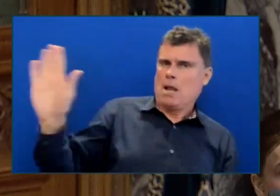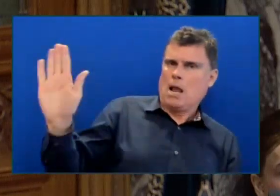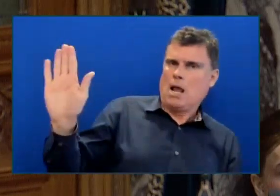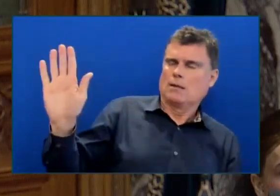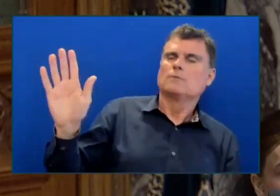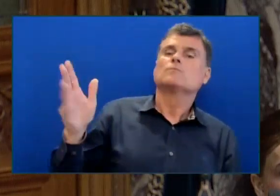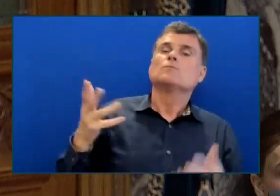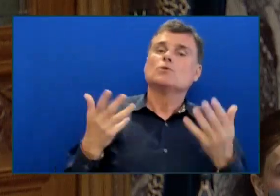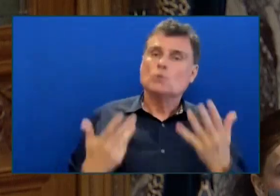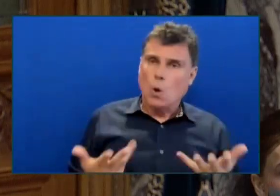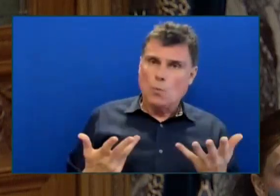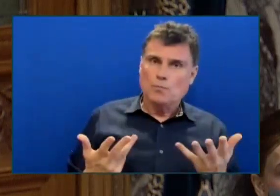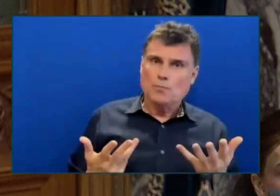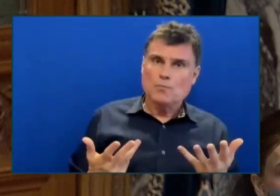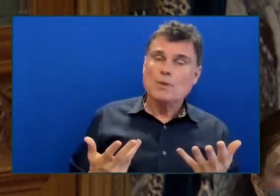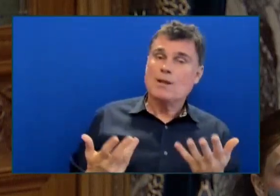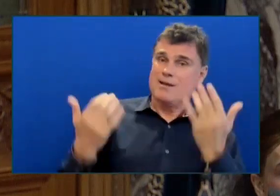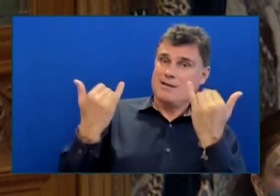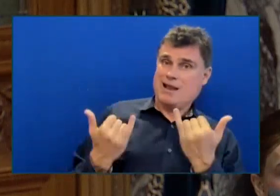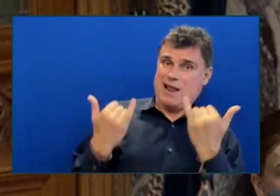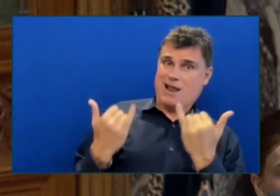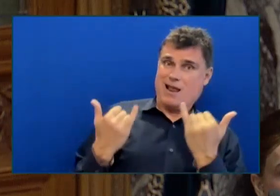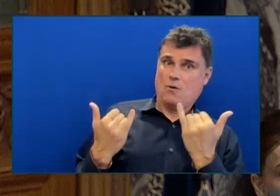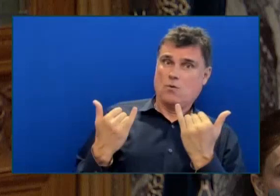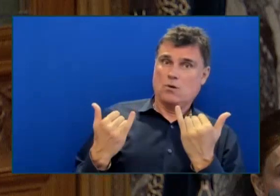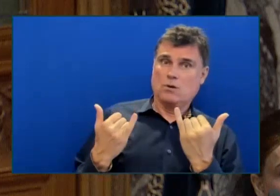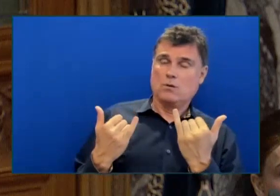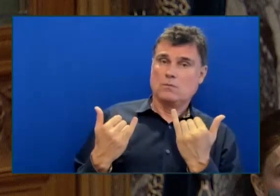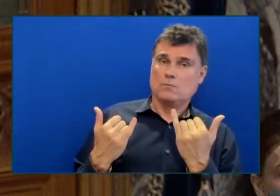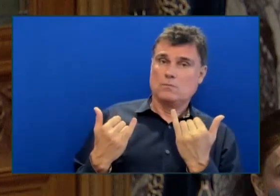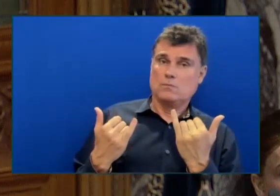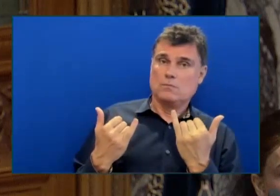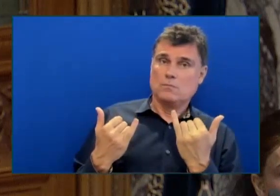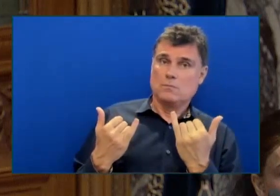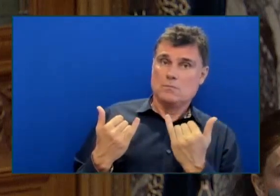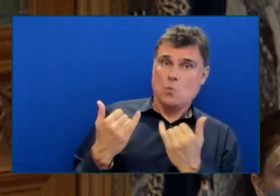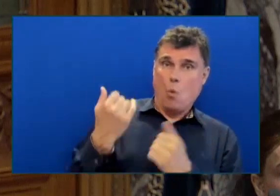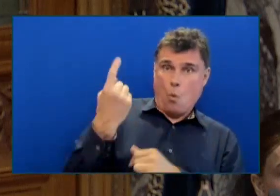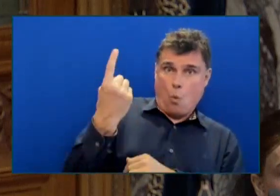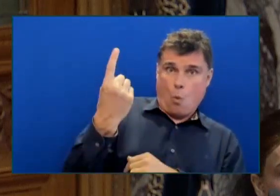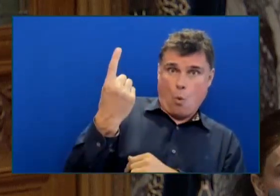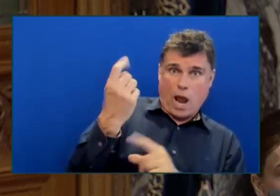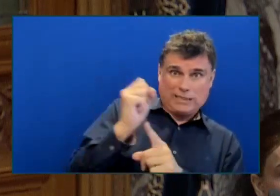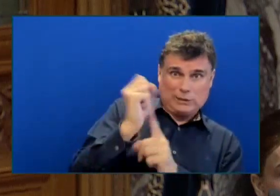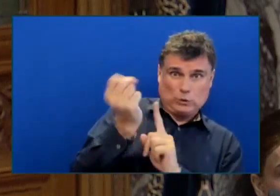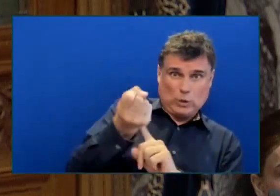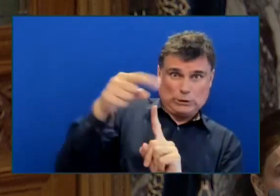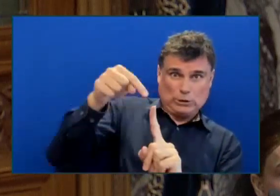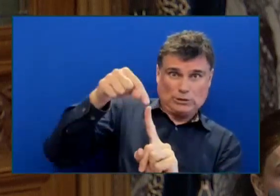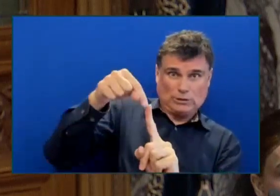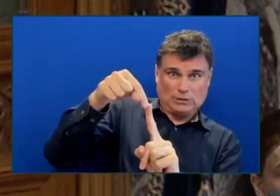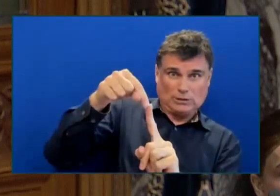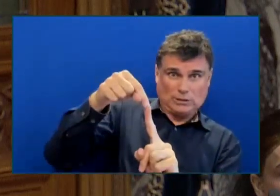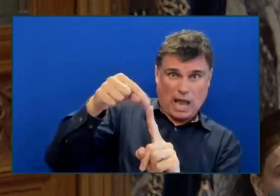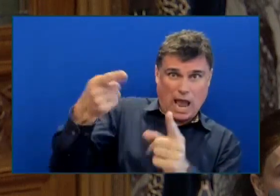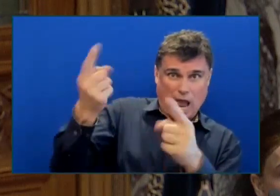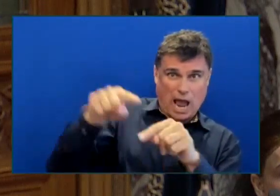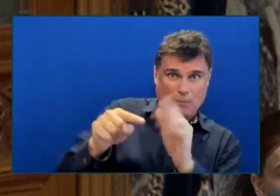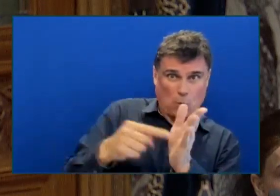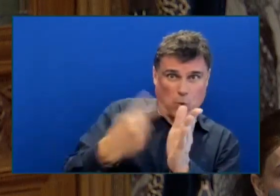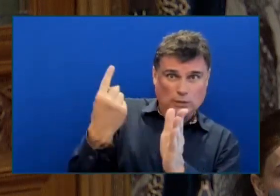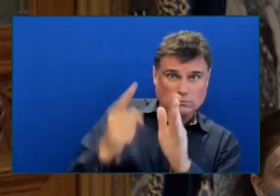We have seen evidence of wrongdoing and mismanagement At the BC Lottery Corporation In real estate In BC Housing